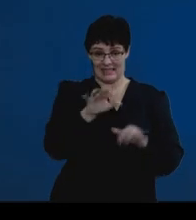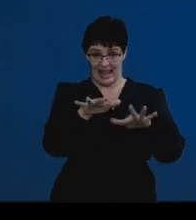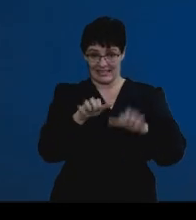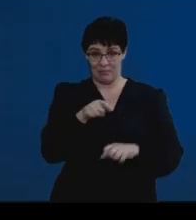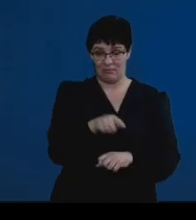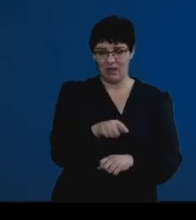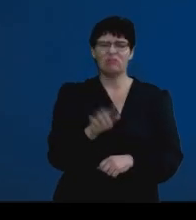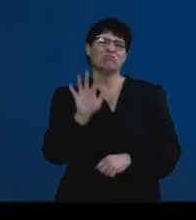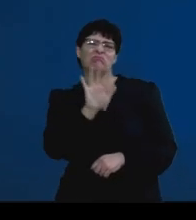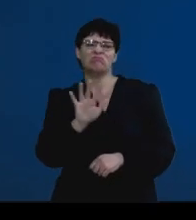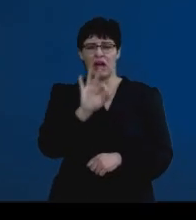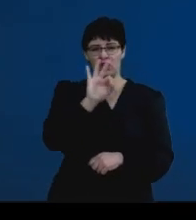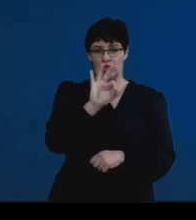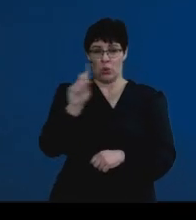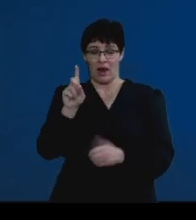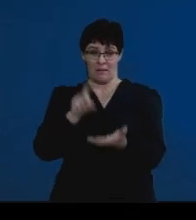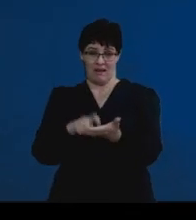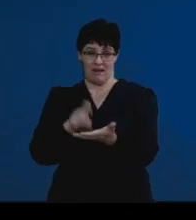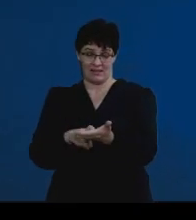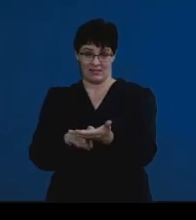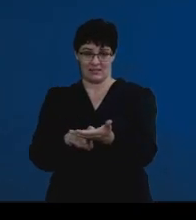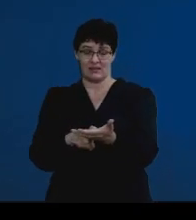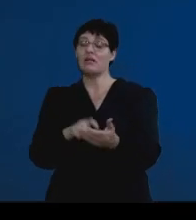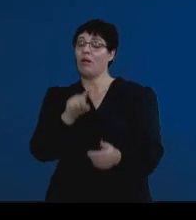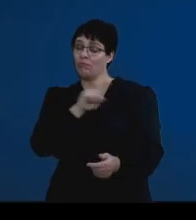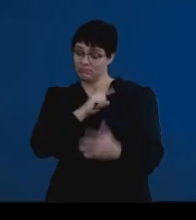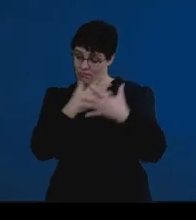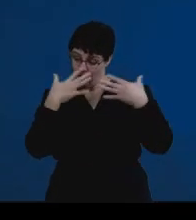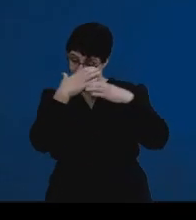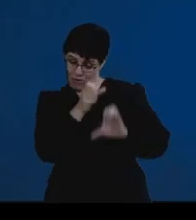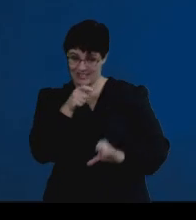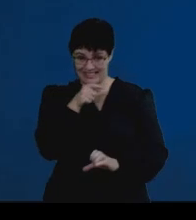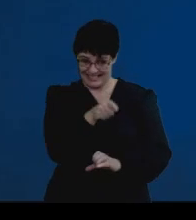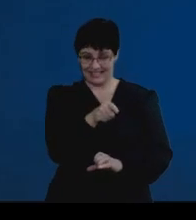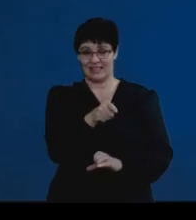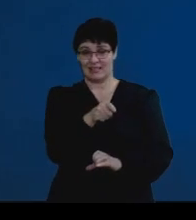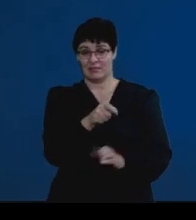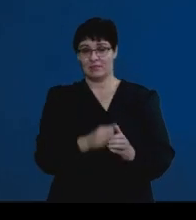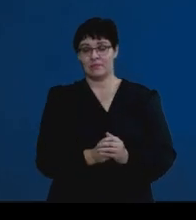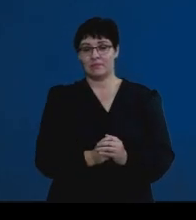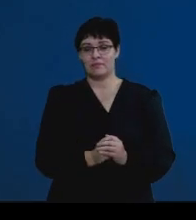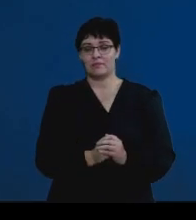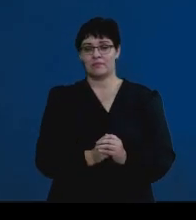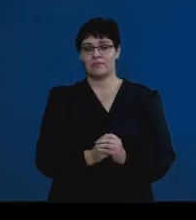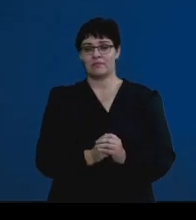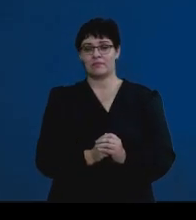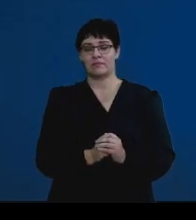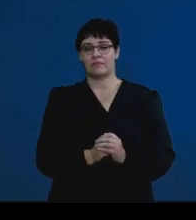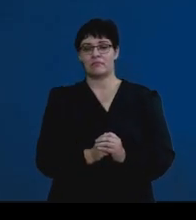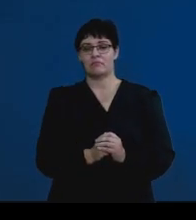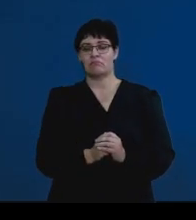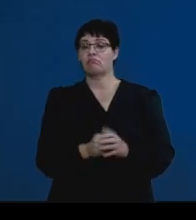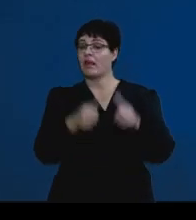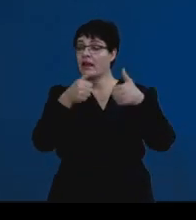which is approximately 31 marks. And hence, a lot of emphasis needs to be placed on this topic. The next section